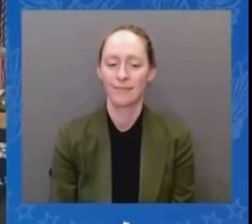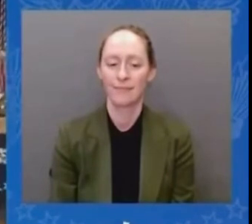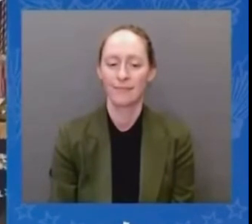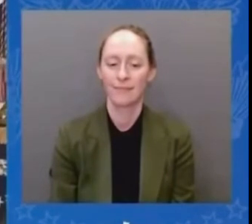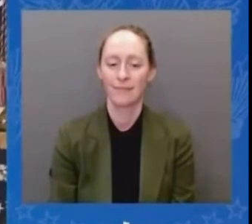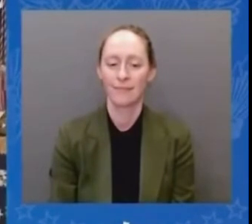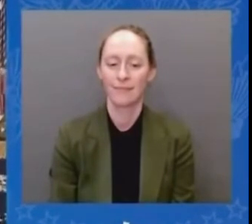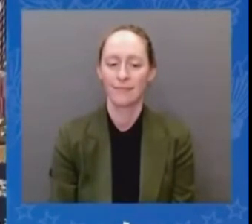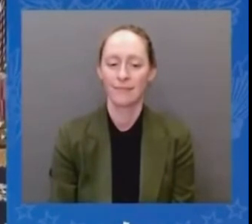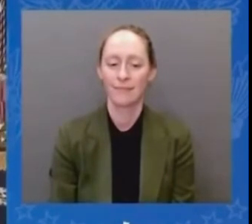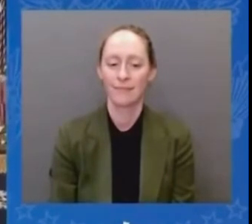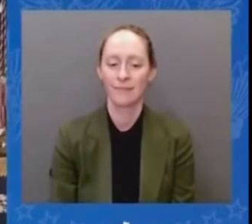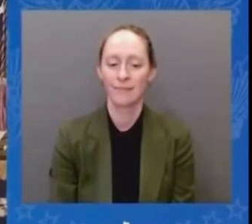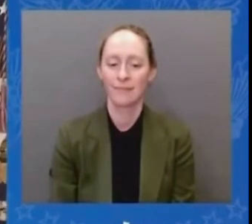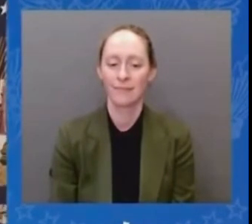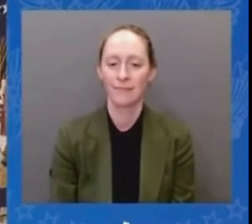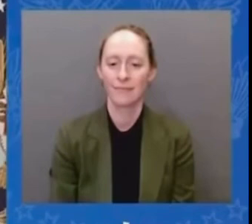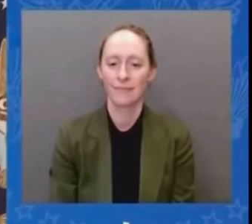good afternoon